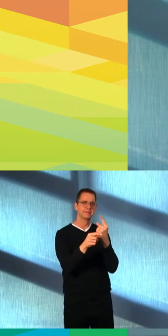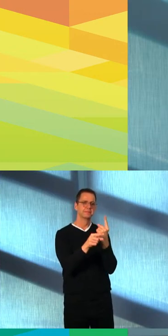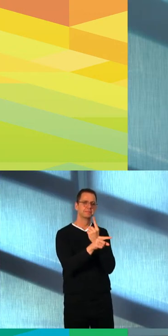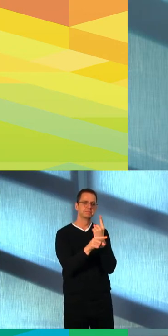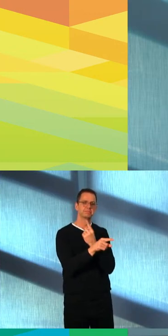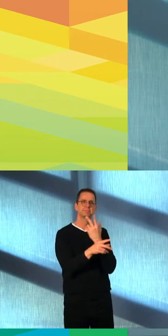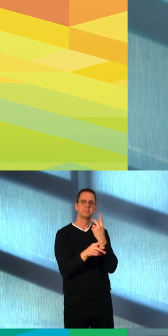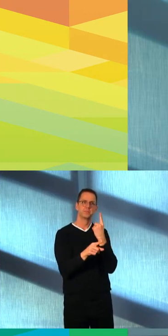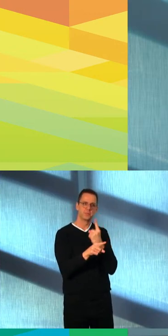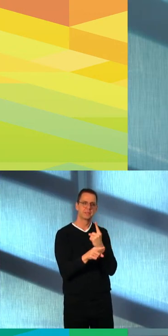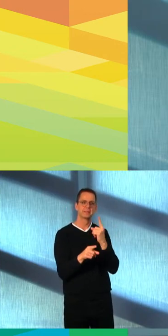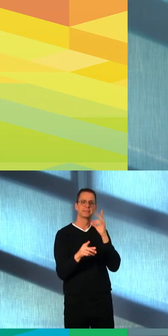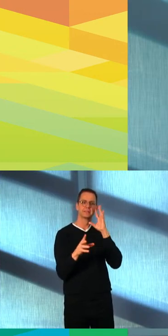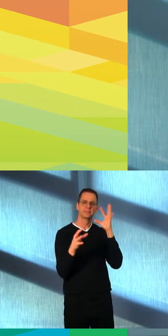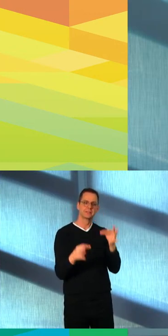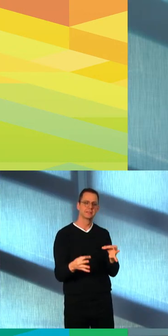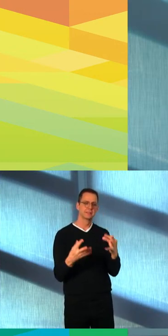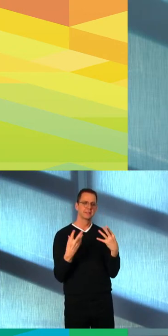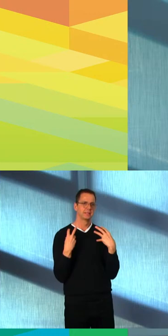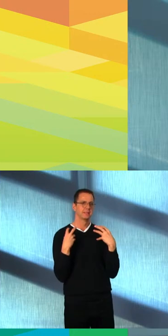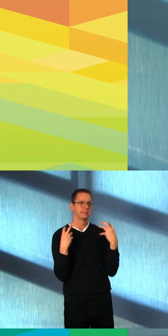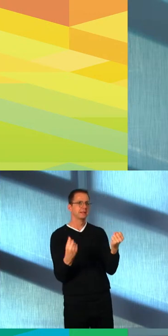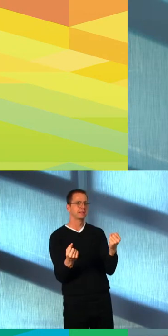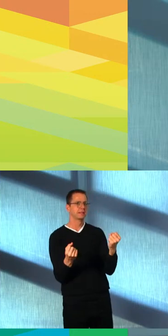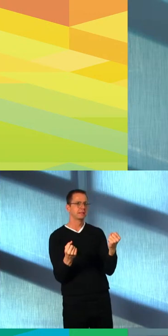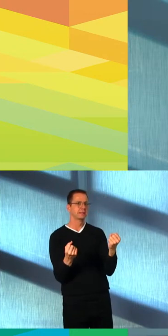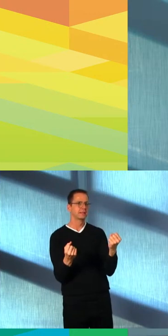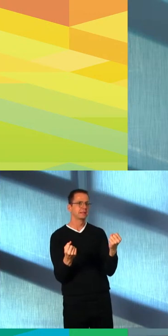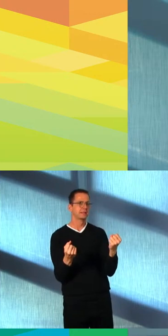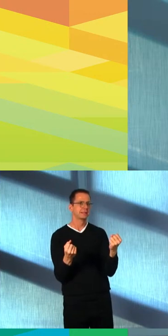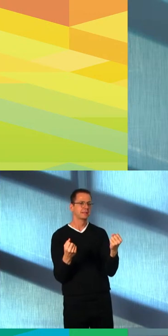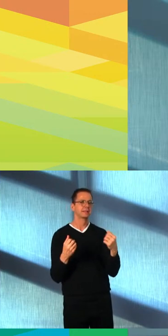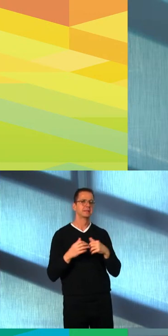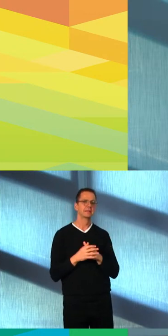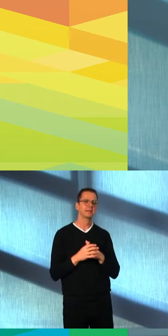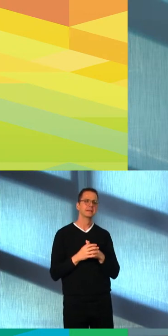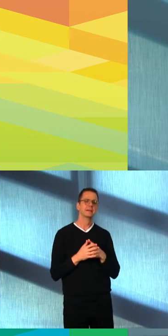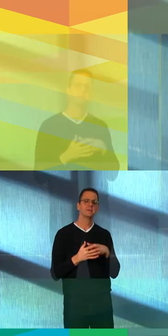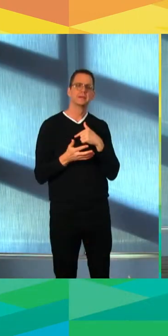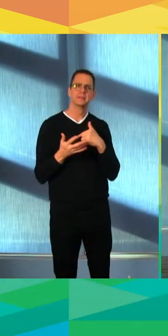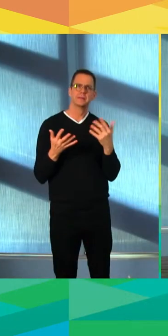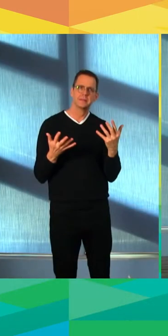vigilant and cautious in our approach to this pandemic. Thank you for your time.